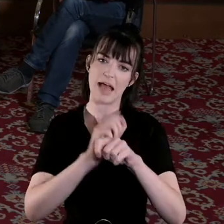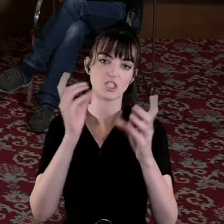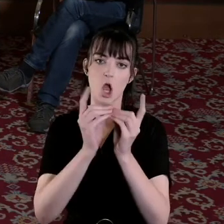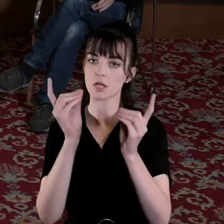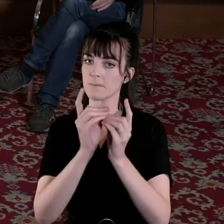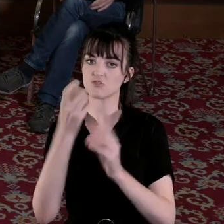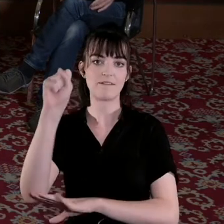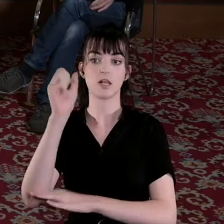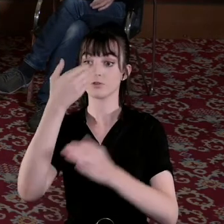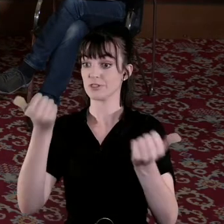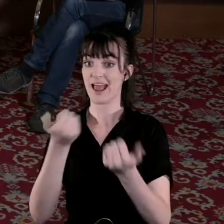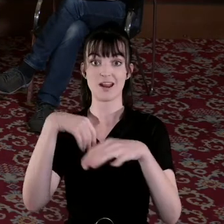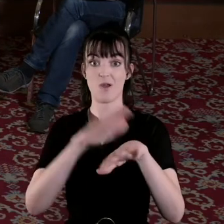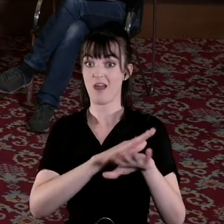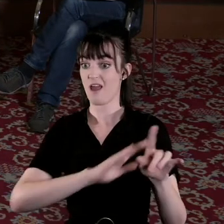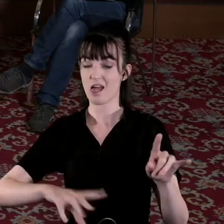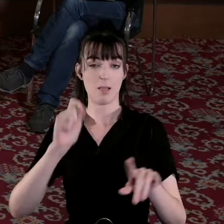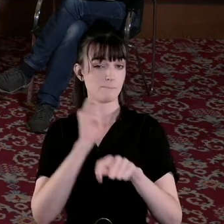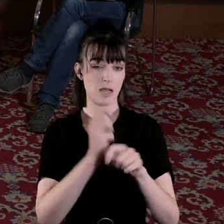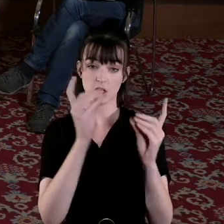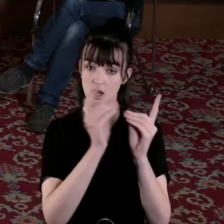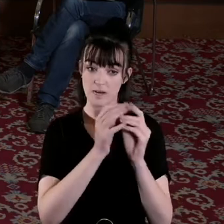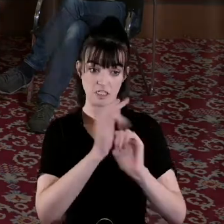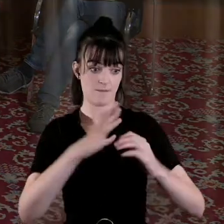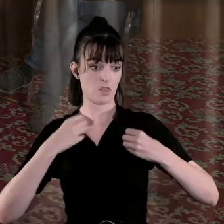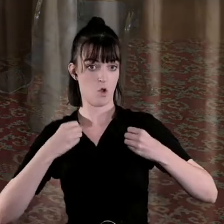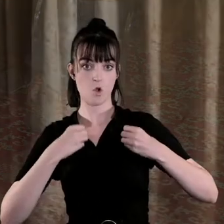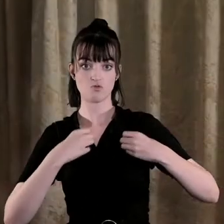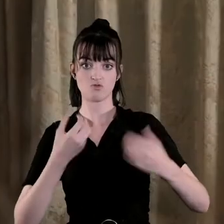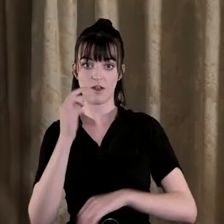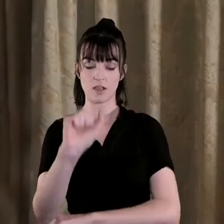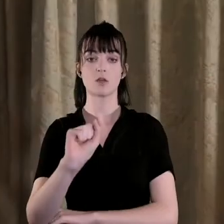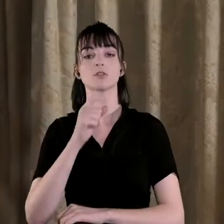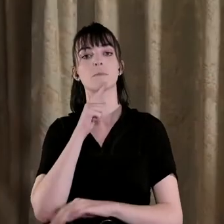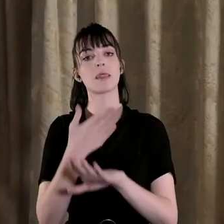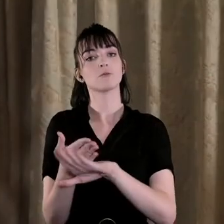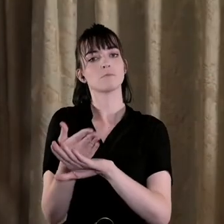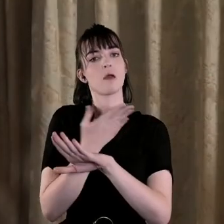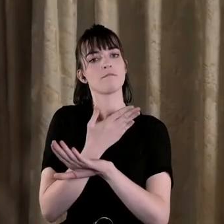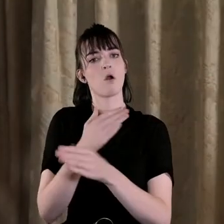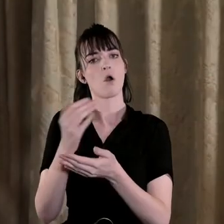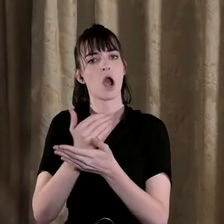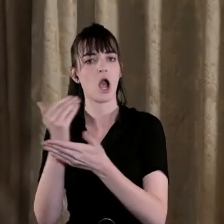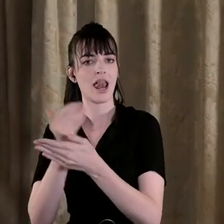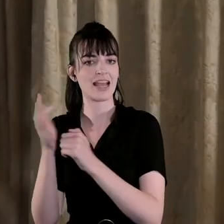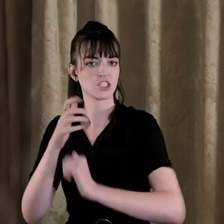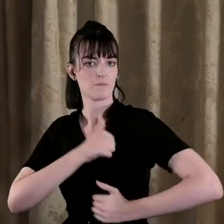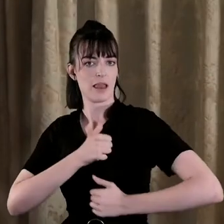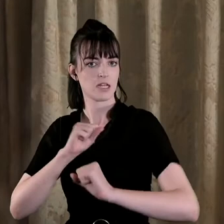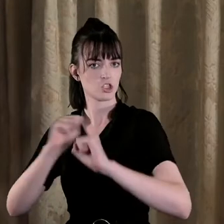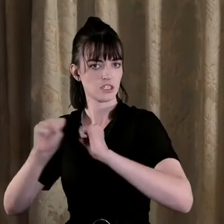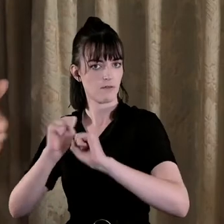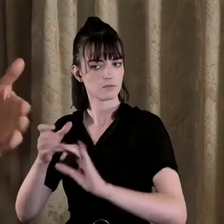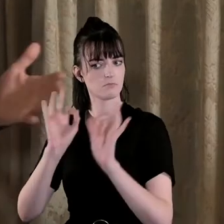anywhere certainly among them but that was before the Bureau of Military History and the Military Service Pension collection and there are extraordinary kind of